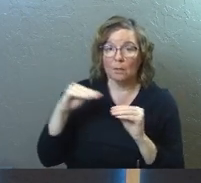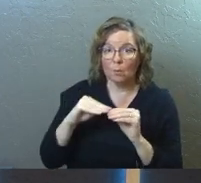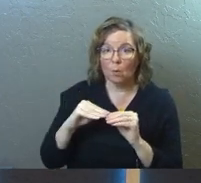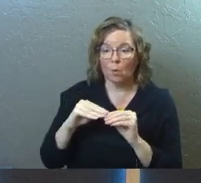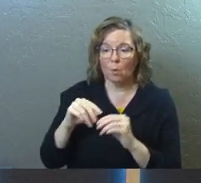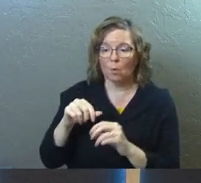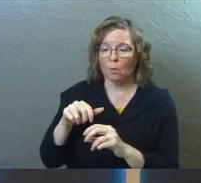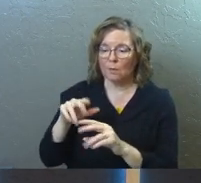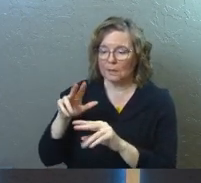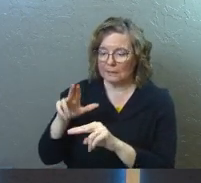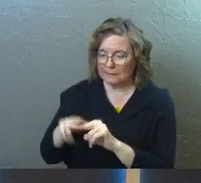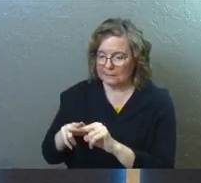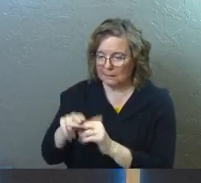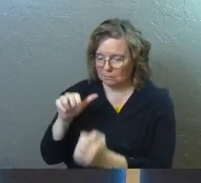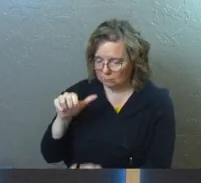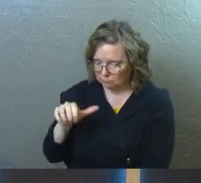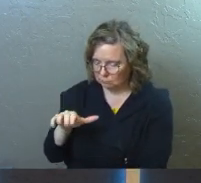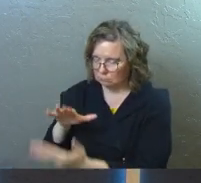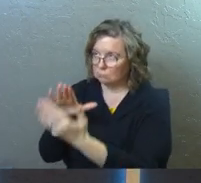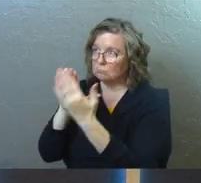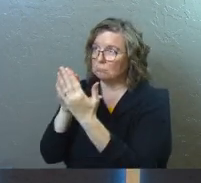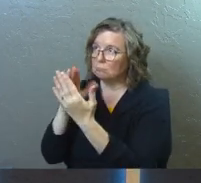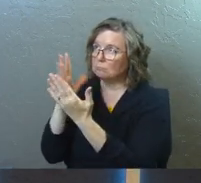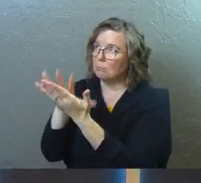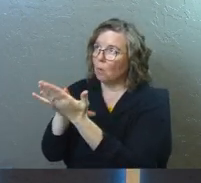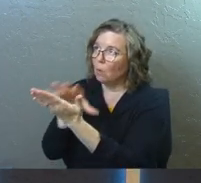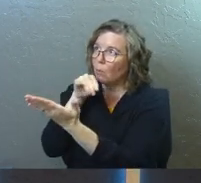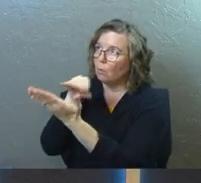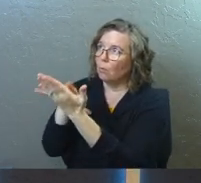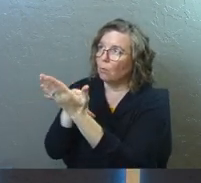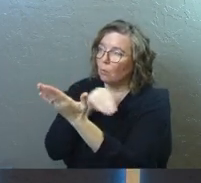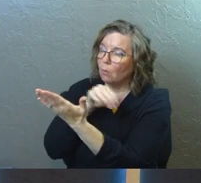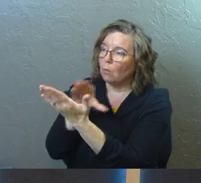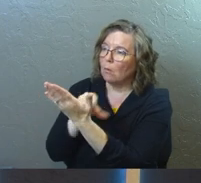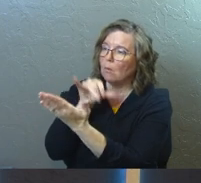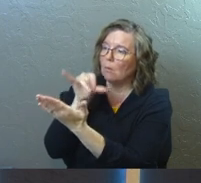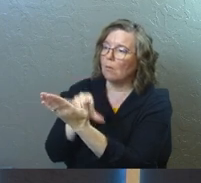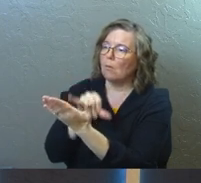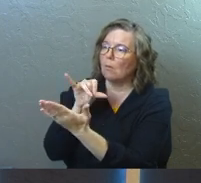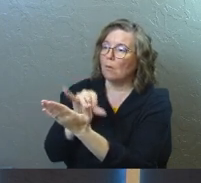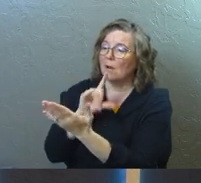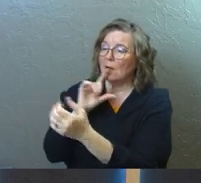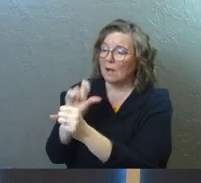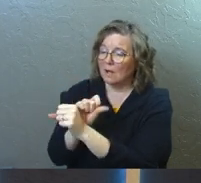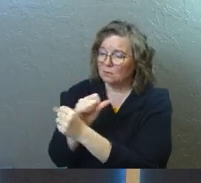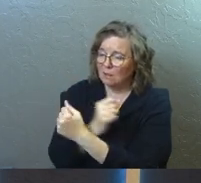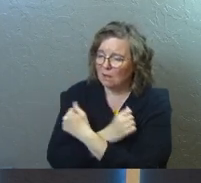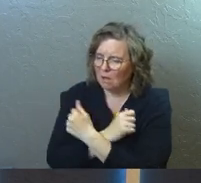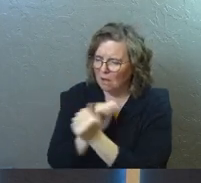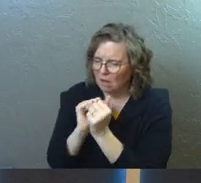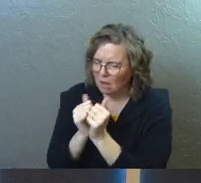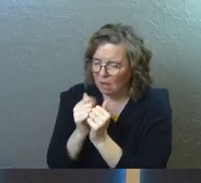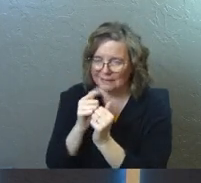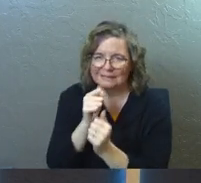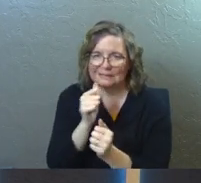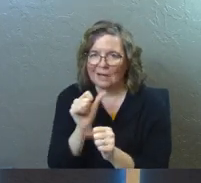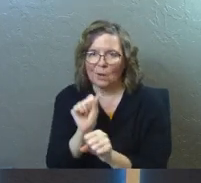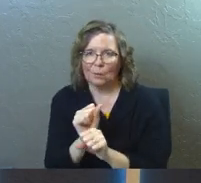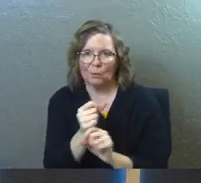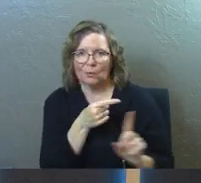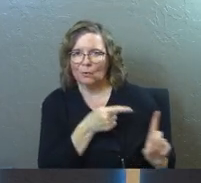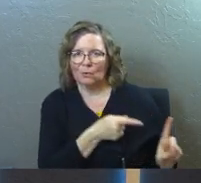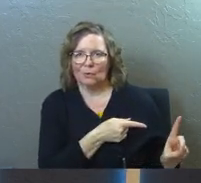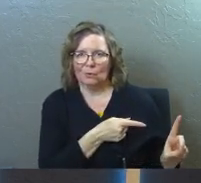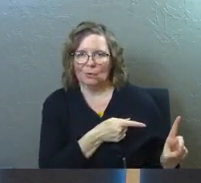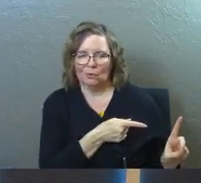more we can sit at the feet of the rabbi and learn from him, how do I actually love? Because it's not working